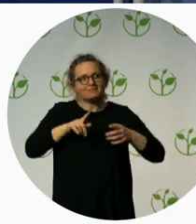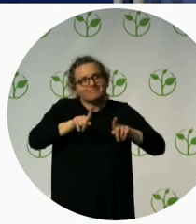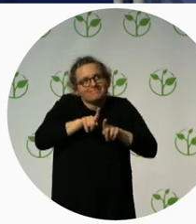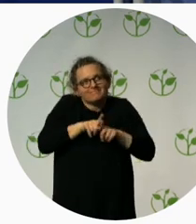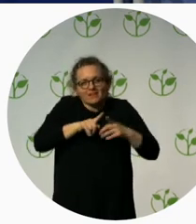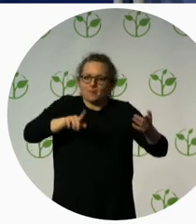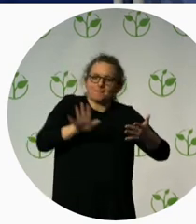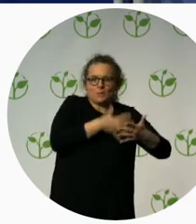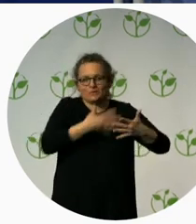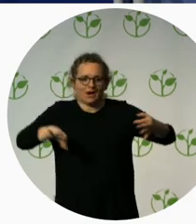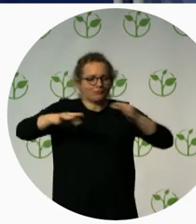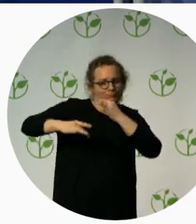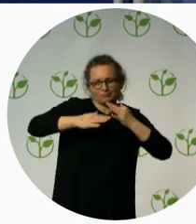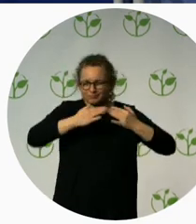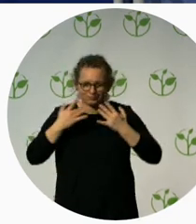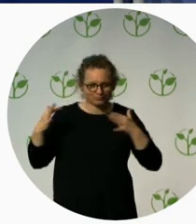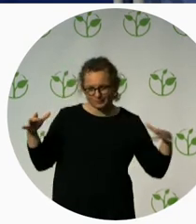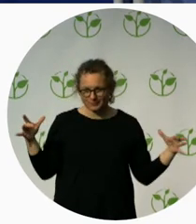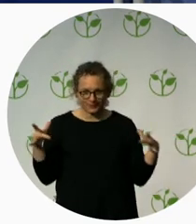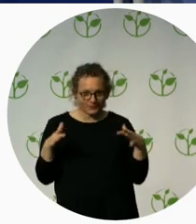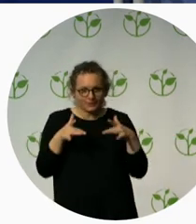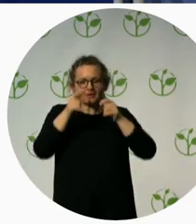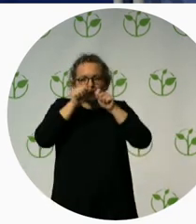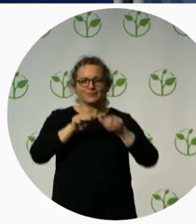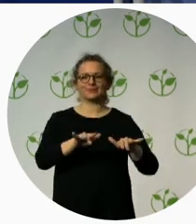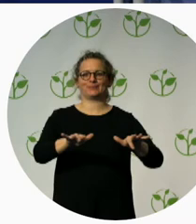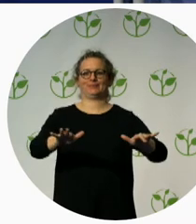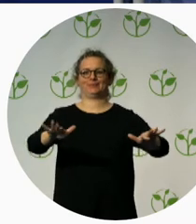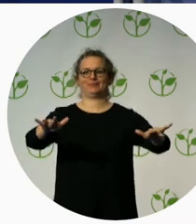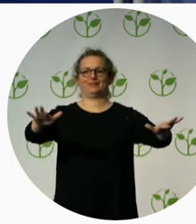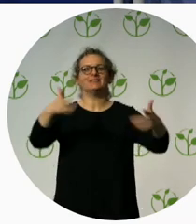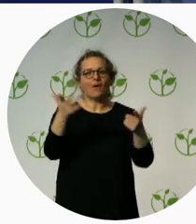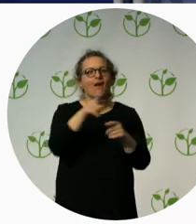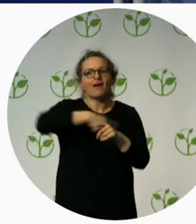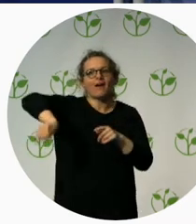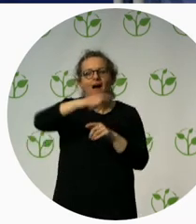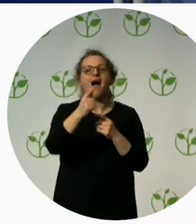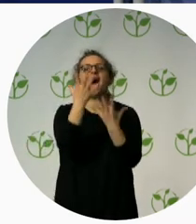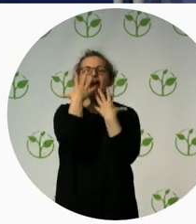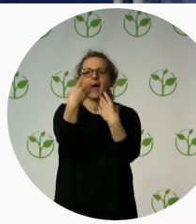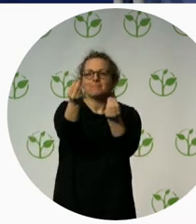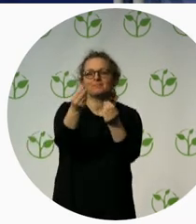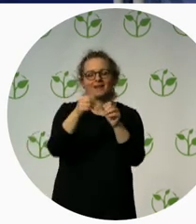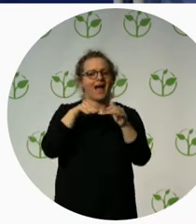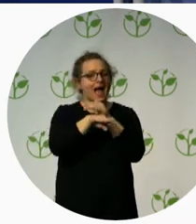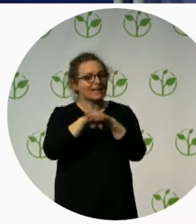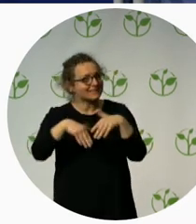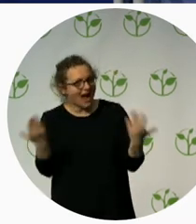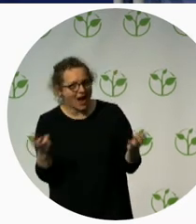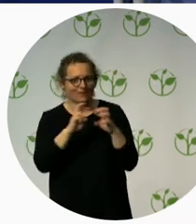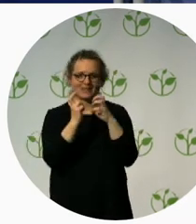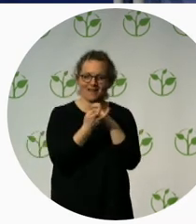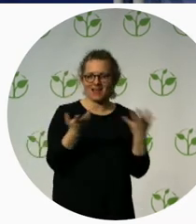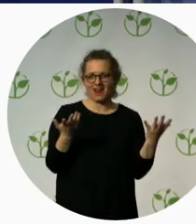developing an accessible tourism project or program or itinerary. We're enabling change